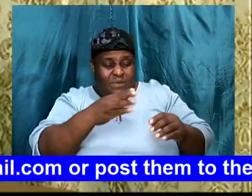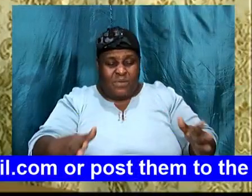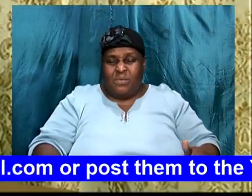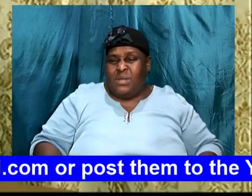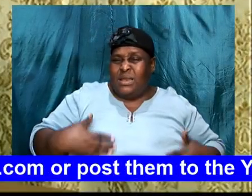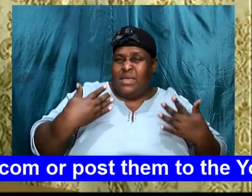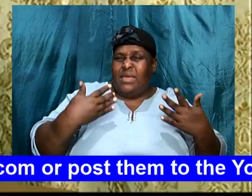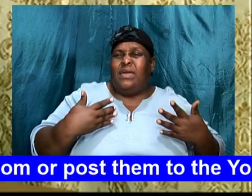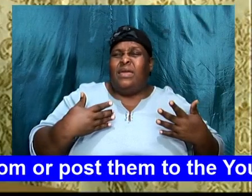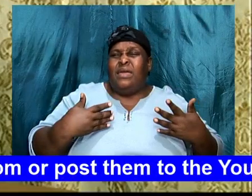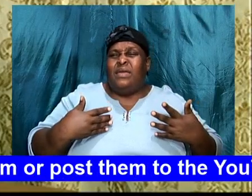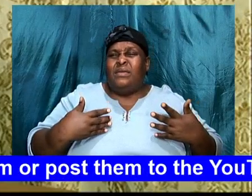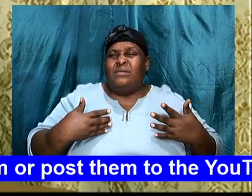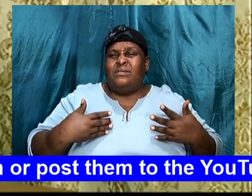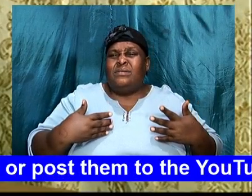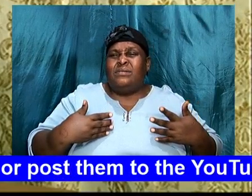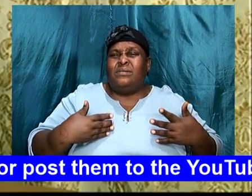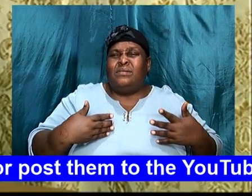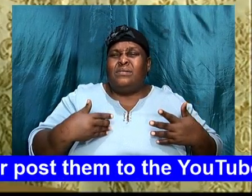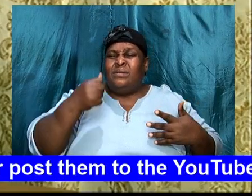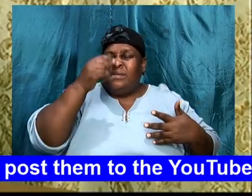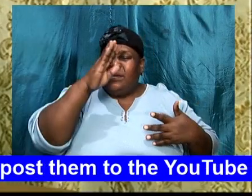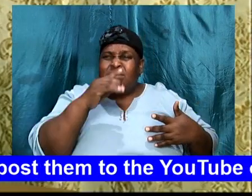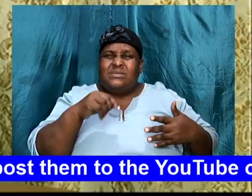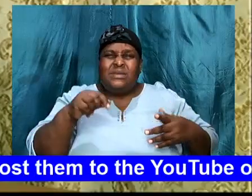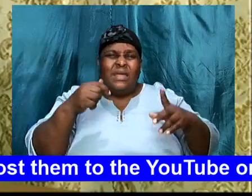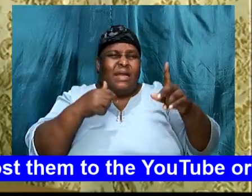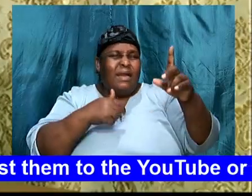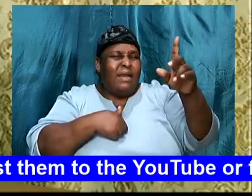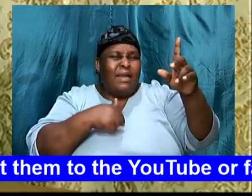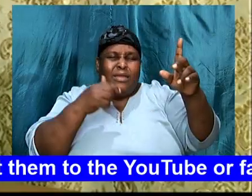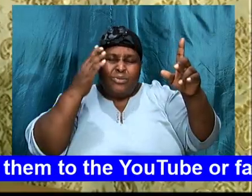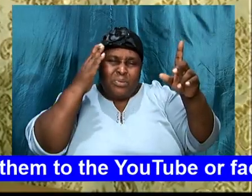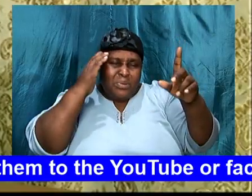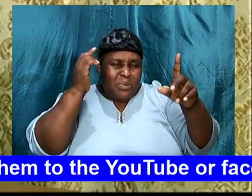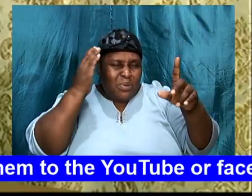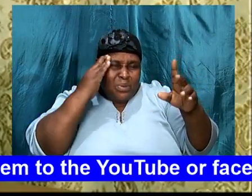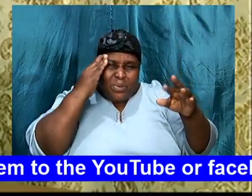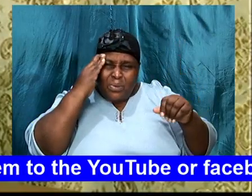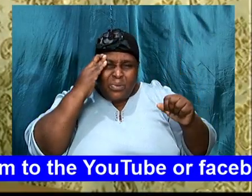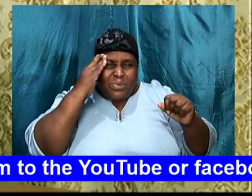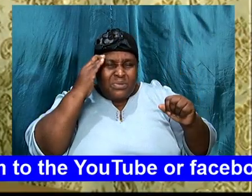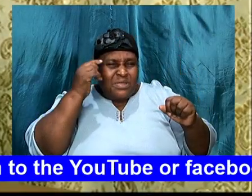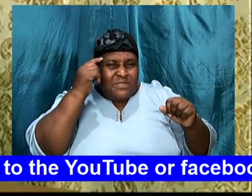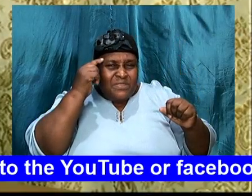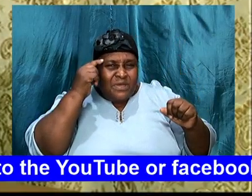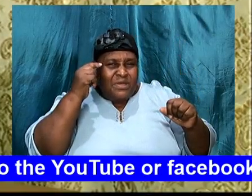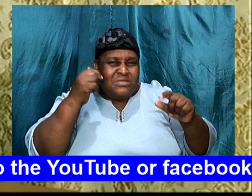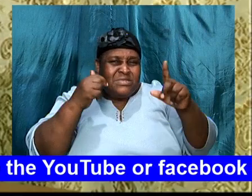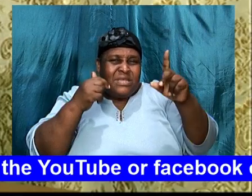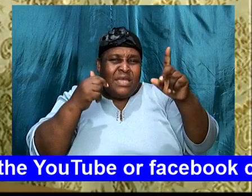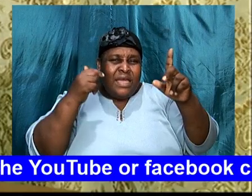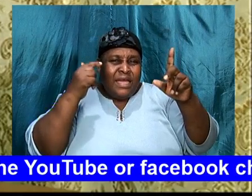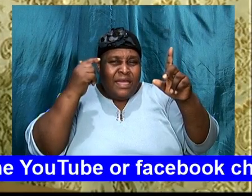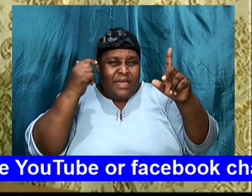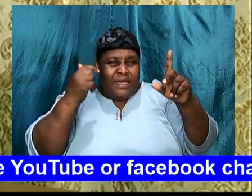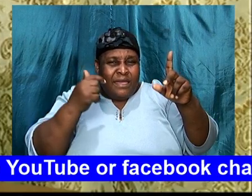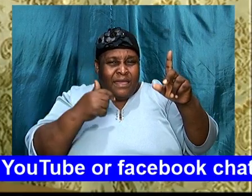He said, I know, the thoughts, that I think, towards you. So, irrespective, of what you do,